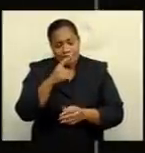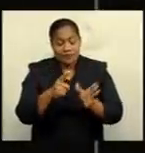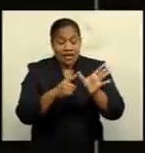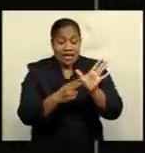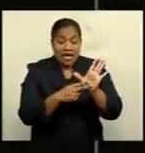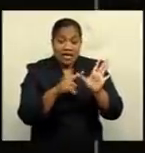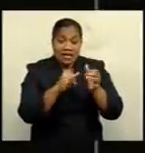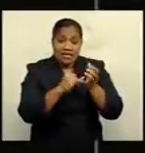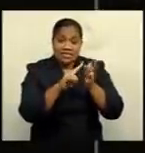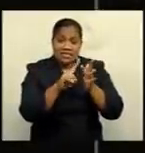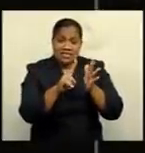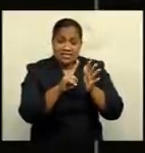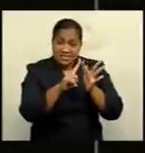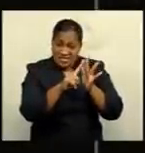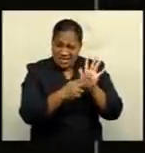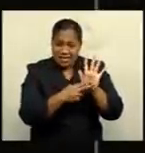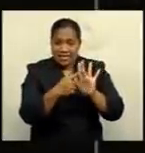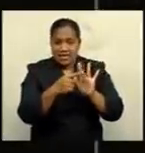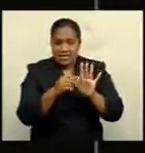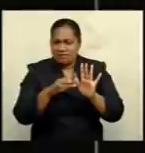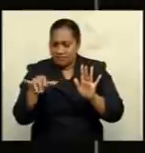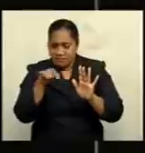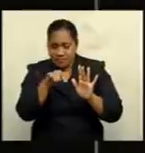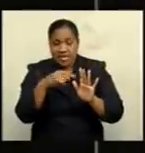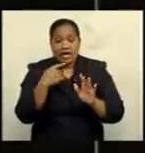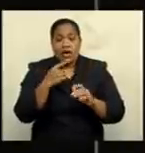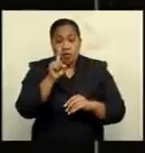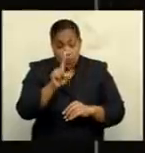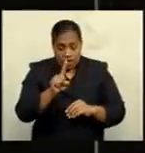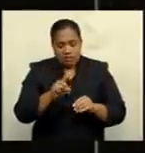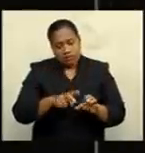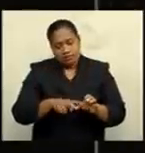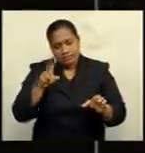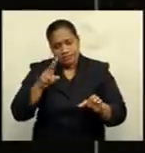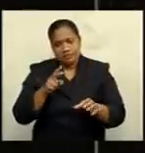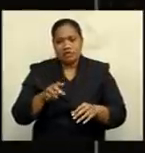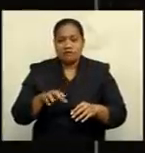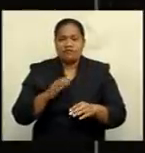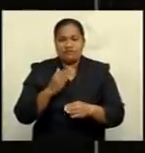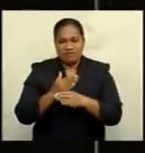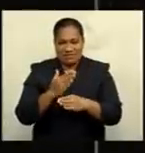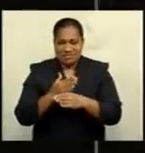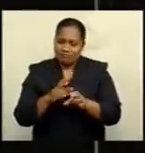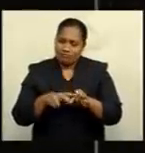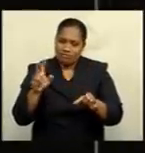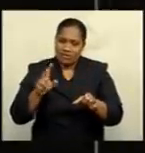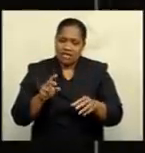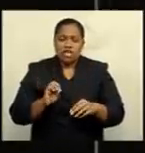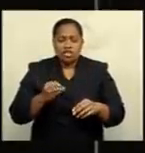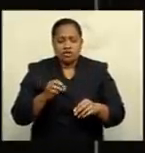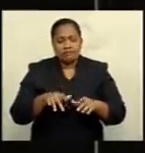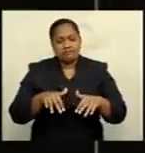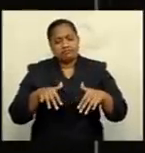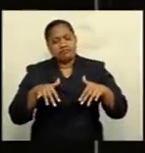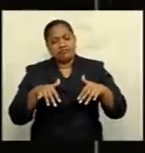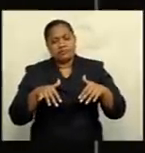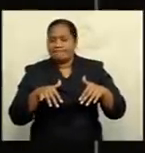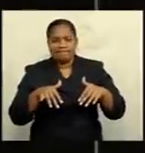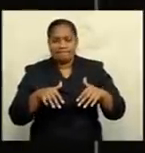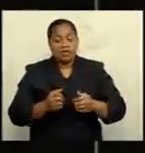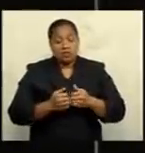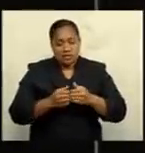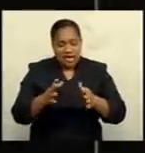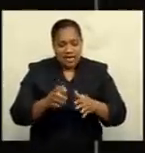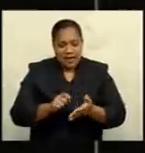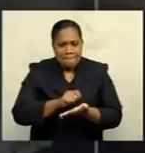is one of the many who lost her job due to the pandemic. However, instead of sitting around and waiting, she started a Masi business. Philippa